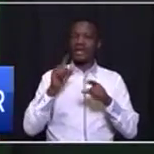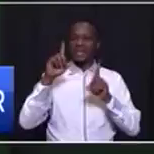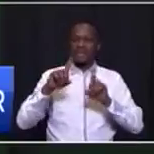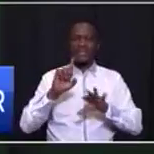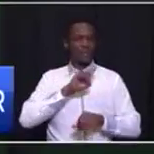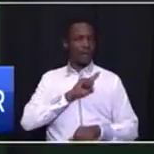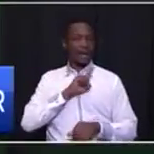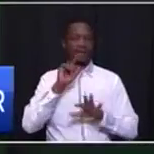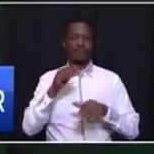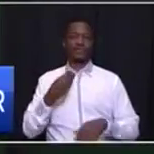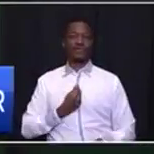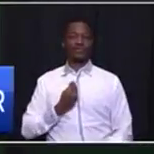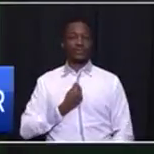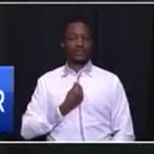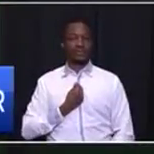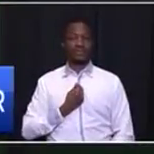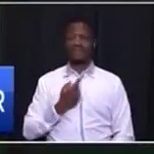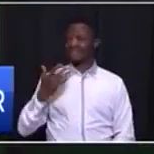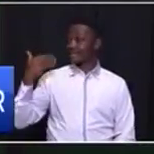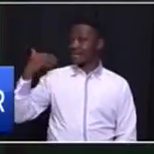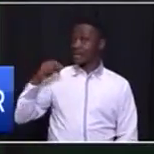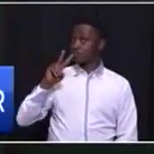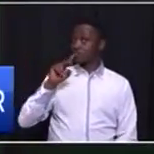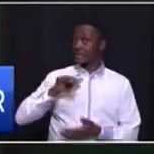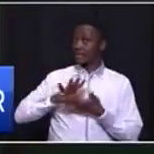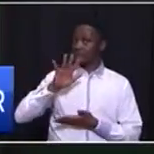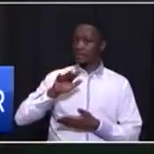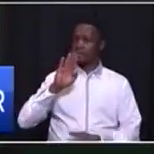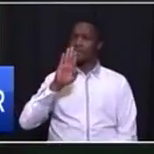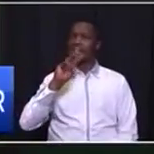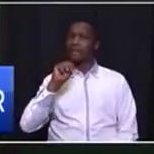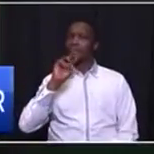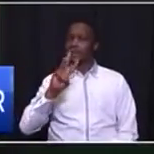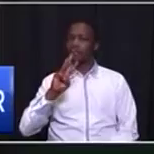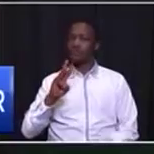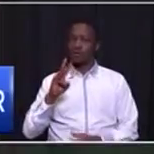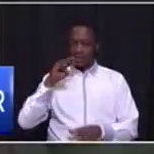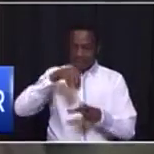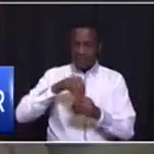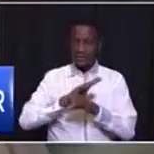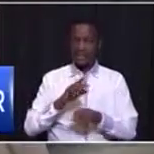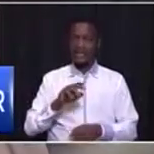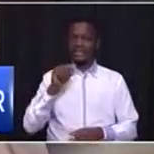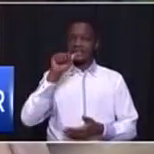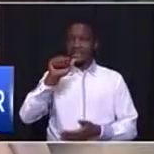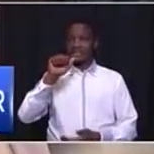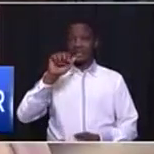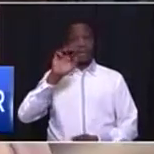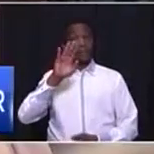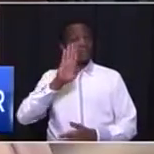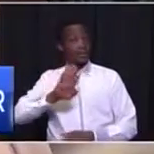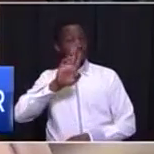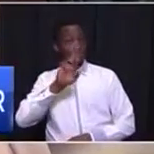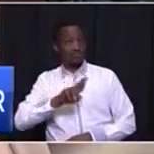In 2015, BMW invested R$6 billion at its Roslin plant for the